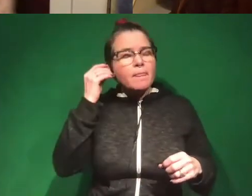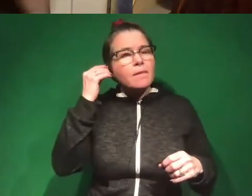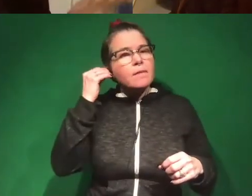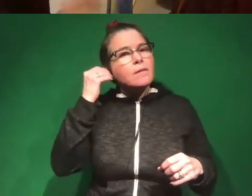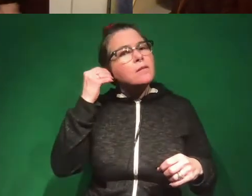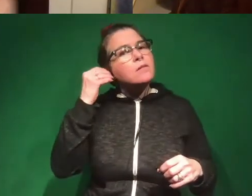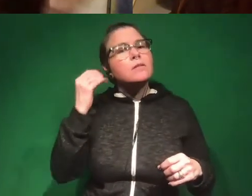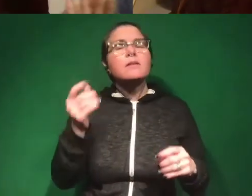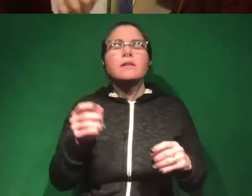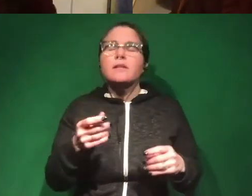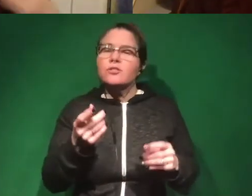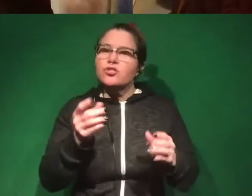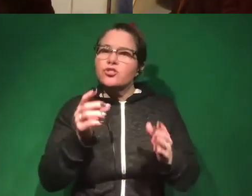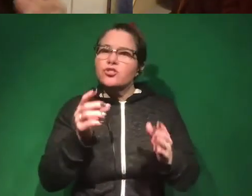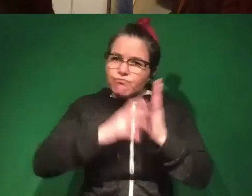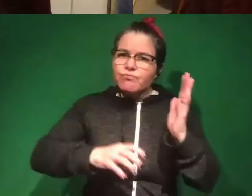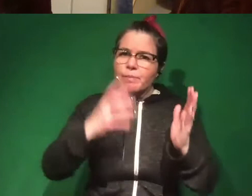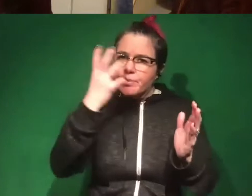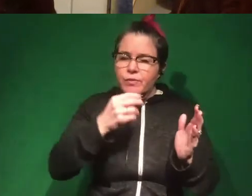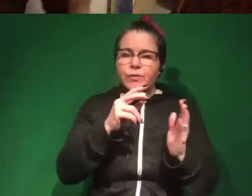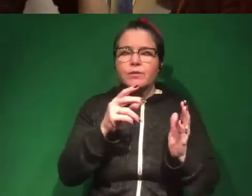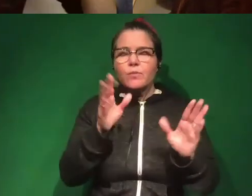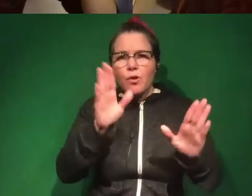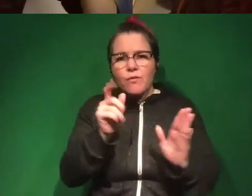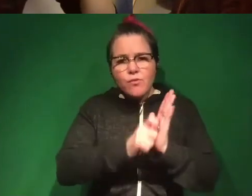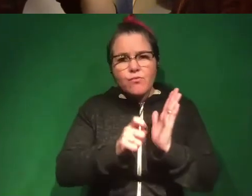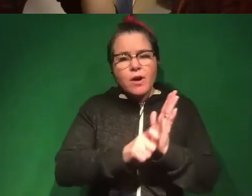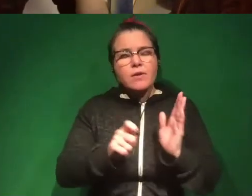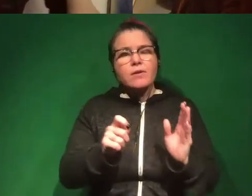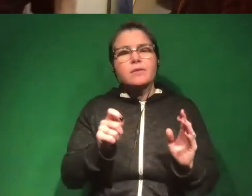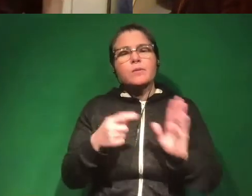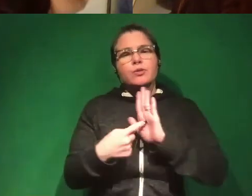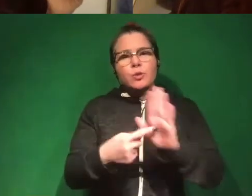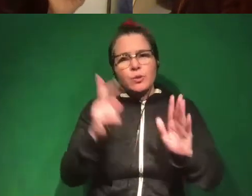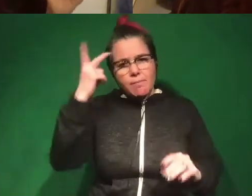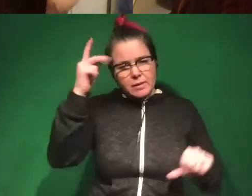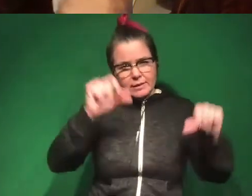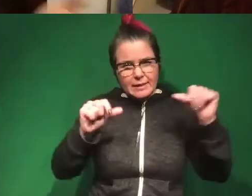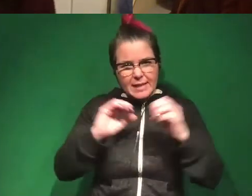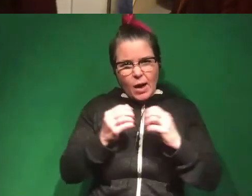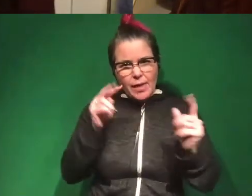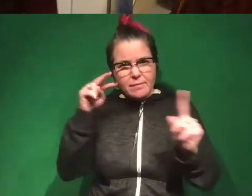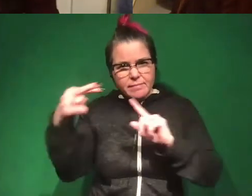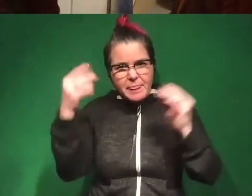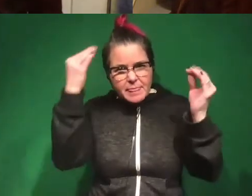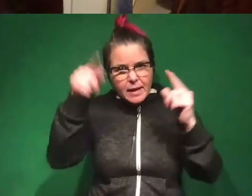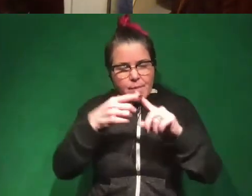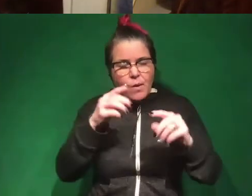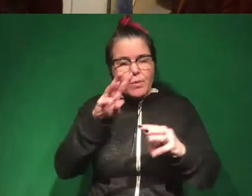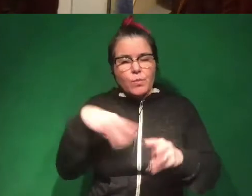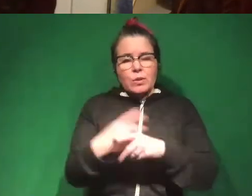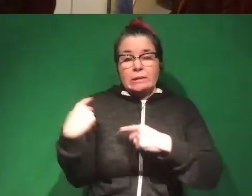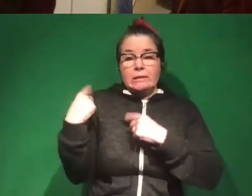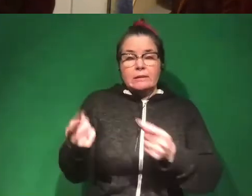It's prose. It's easy to read. It's beautiful to read. He's a great writer, but it shows you how political scientists think about the world. Since then, lots of political